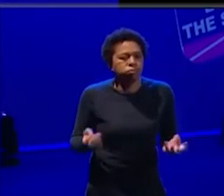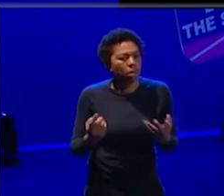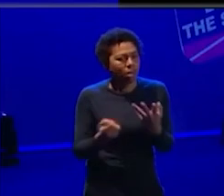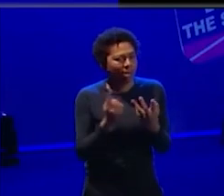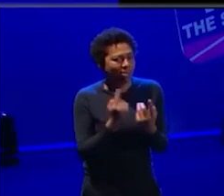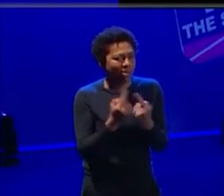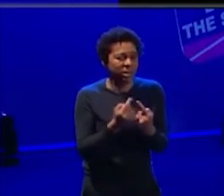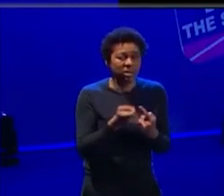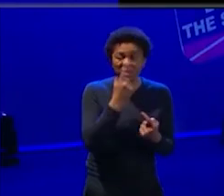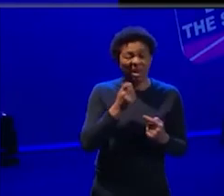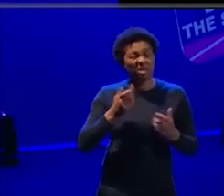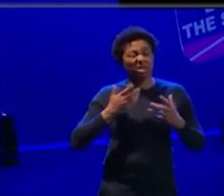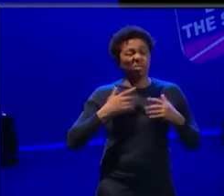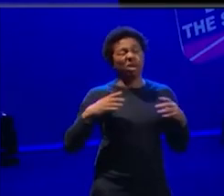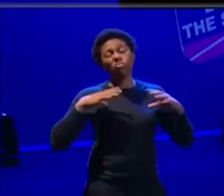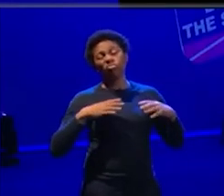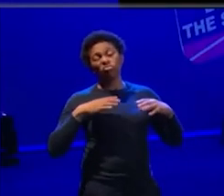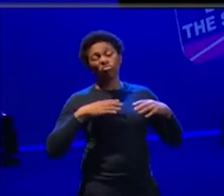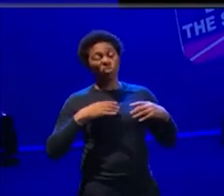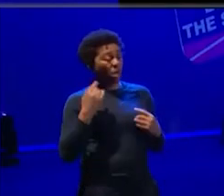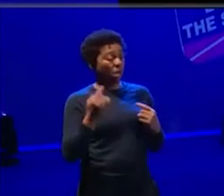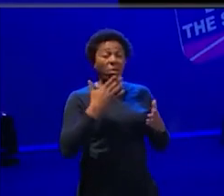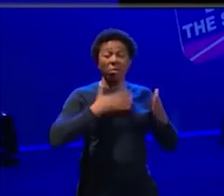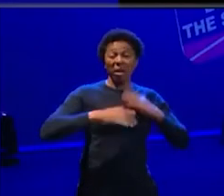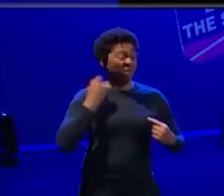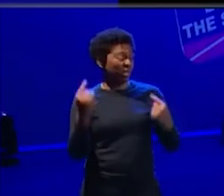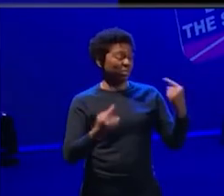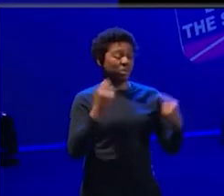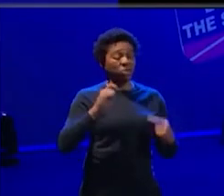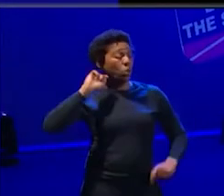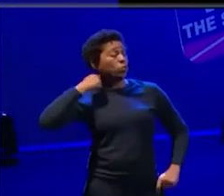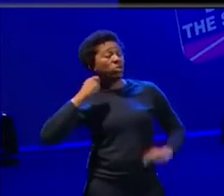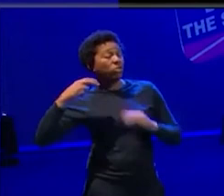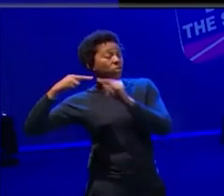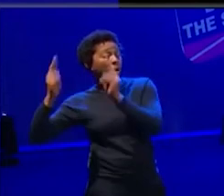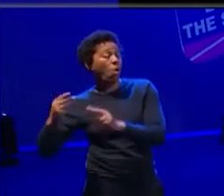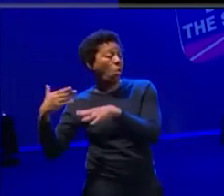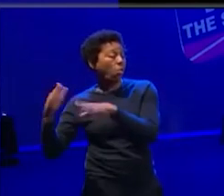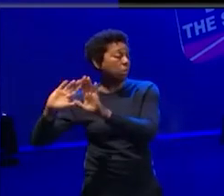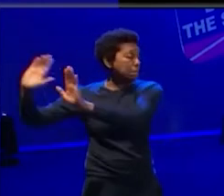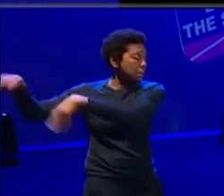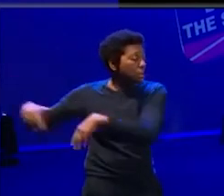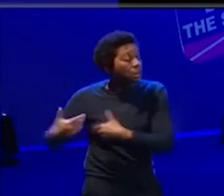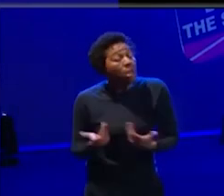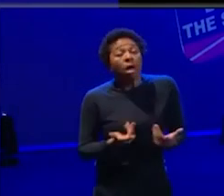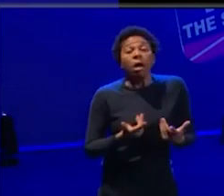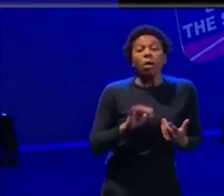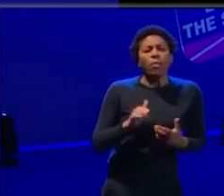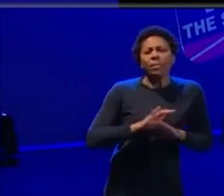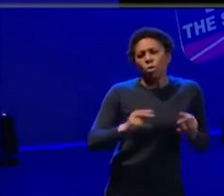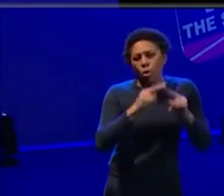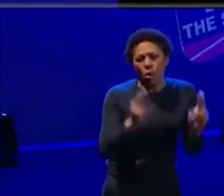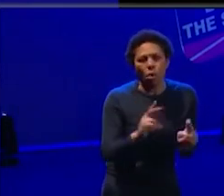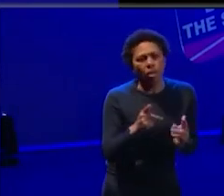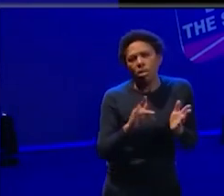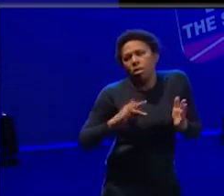space to just be themselves, to step away from some of the additional things that are going on in their home lives, um, or in perhaps not at home, but